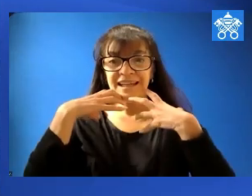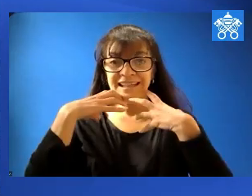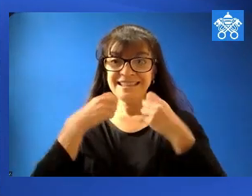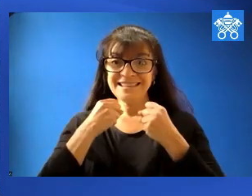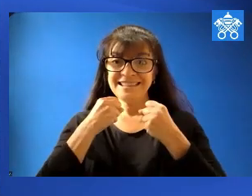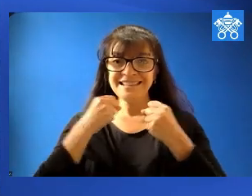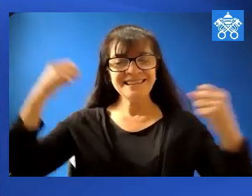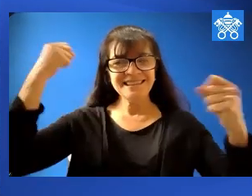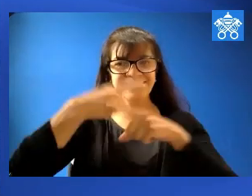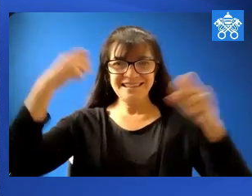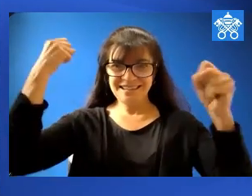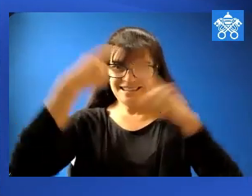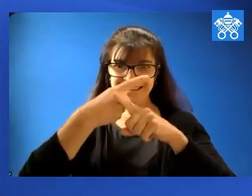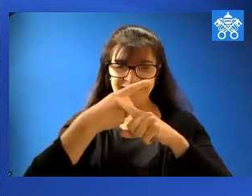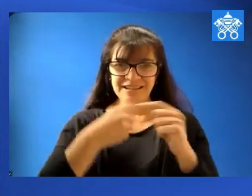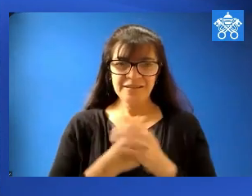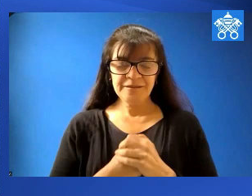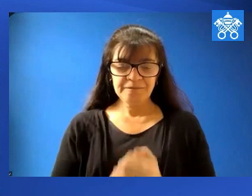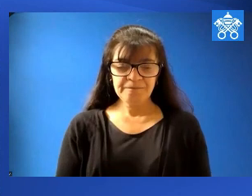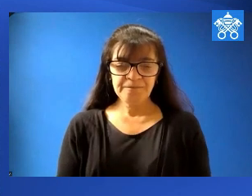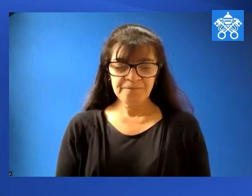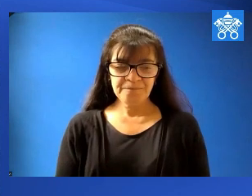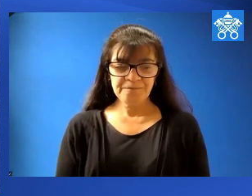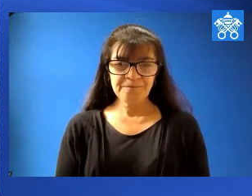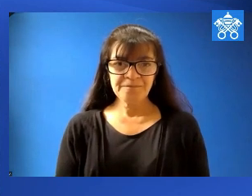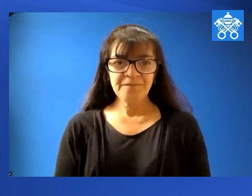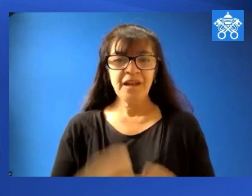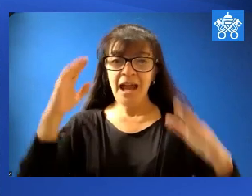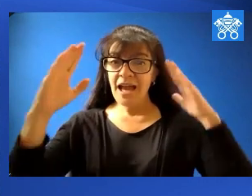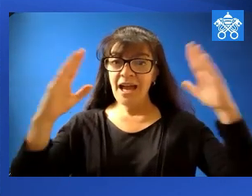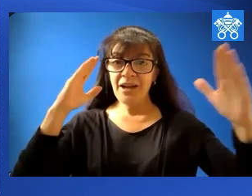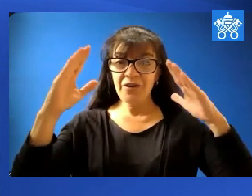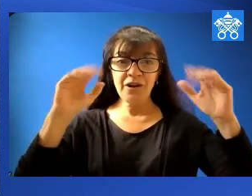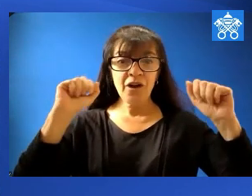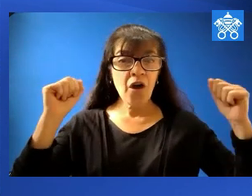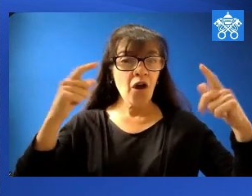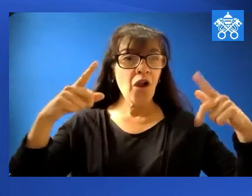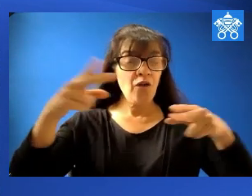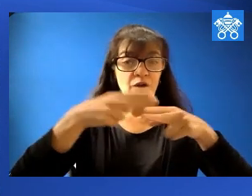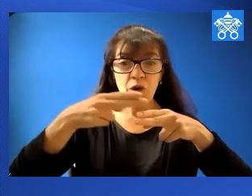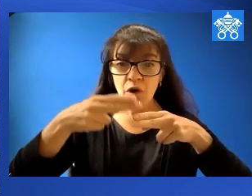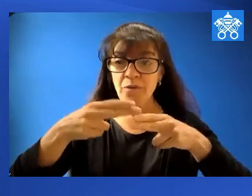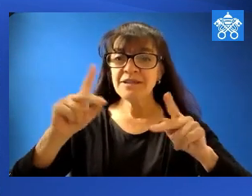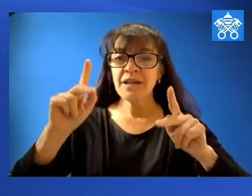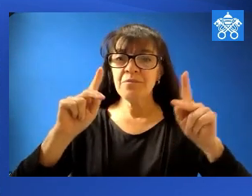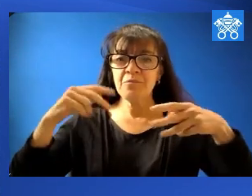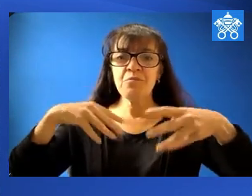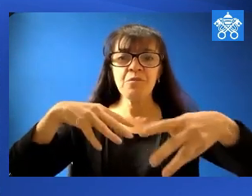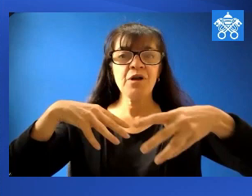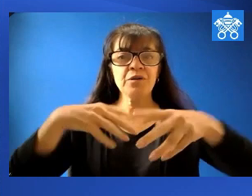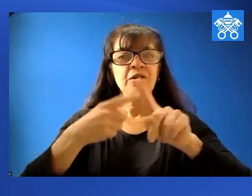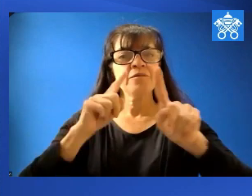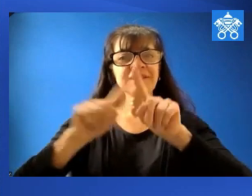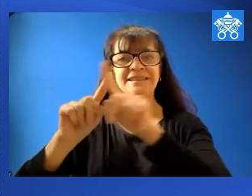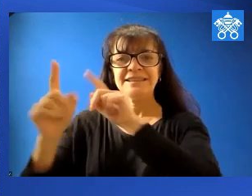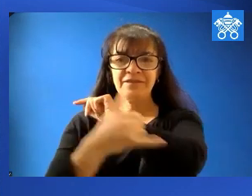Cari fratelli et sorelle, Dear brothers and sisters, I greet all you Romans and those pilgrims who are here